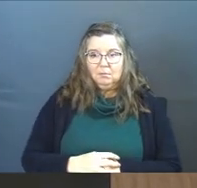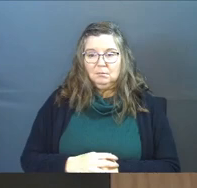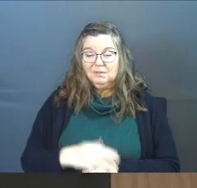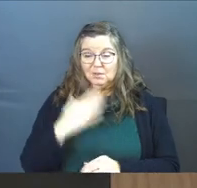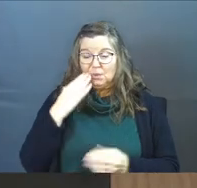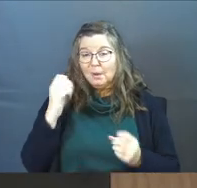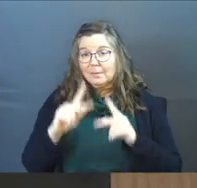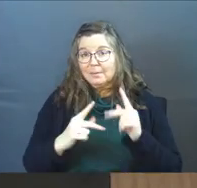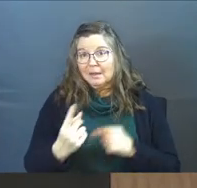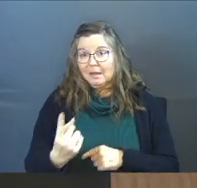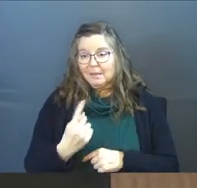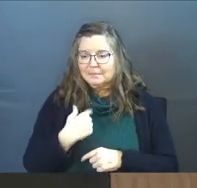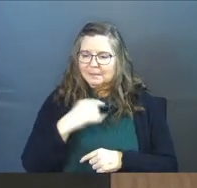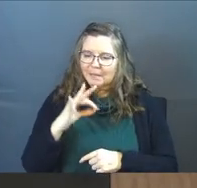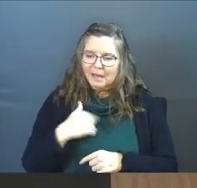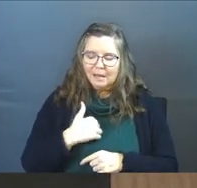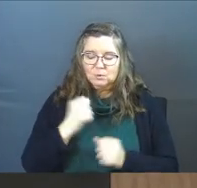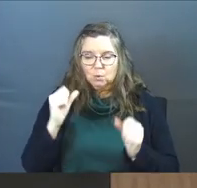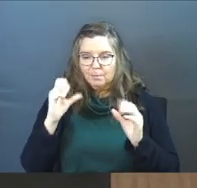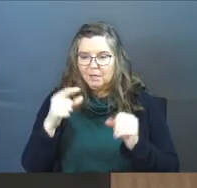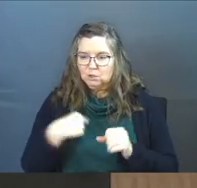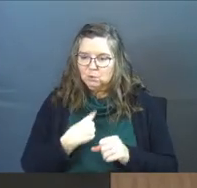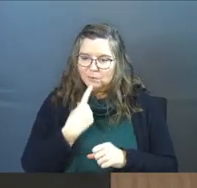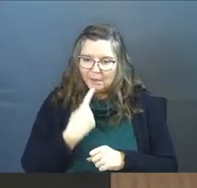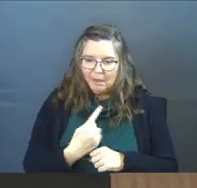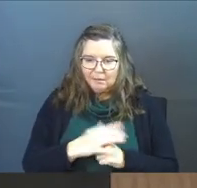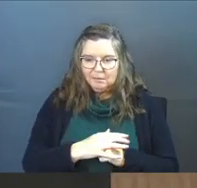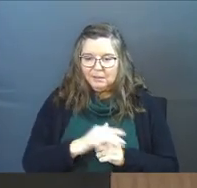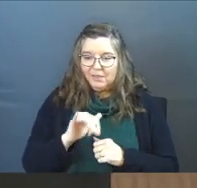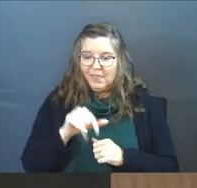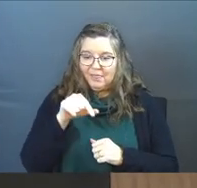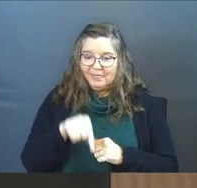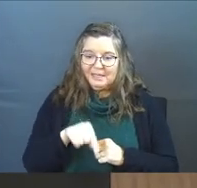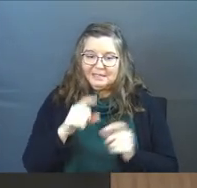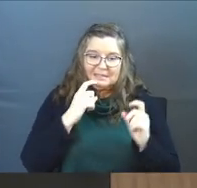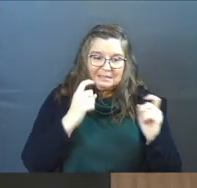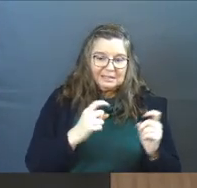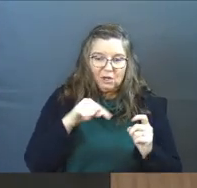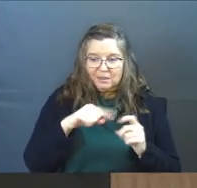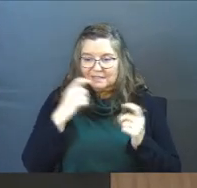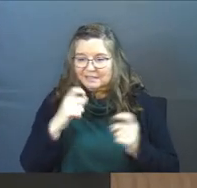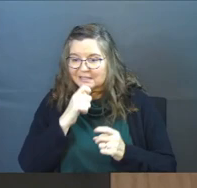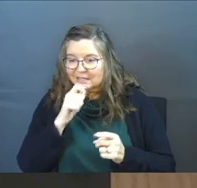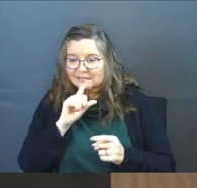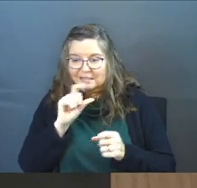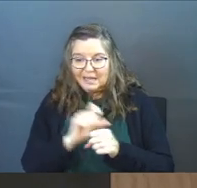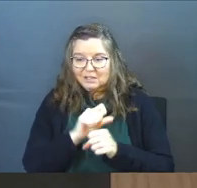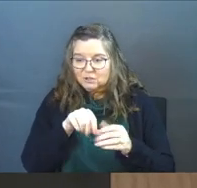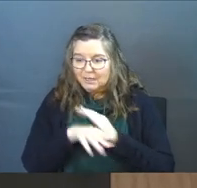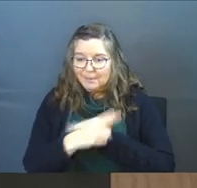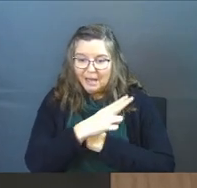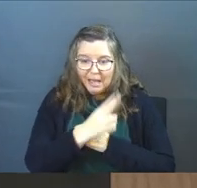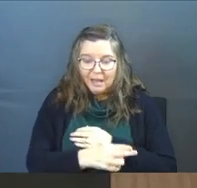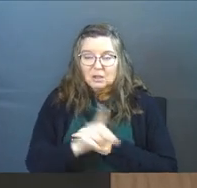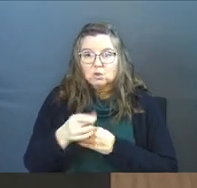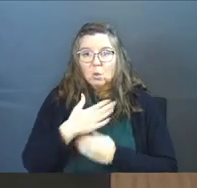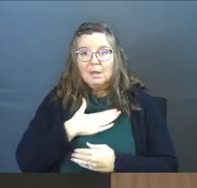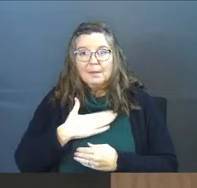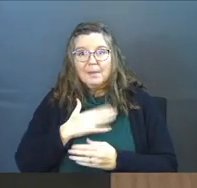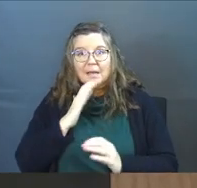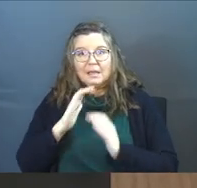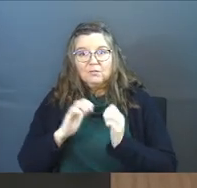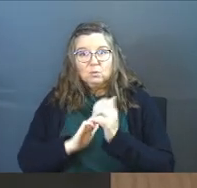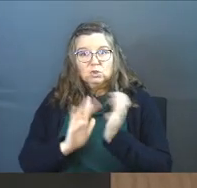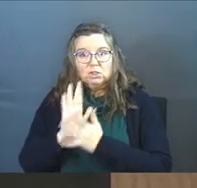You know how many people come to me and say, pastor, I'm so surprised that you said that this sin or this sin or this sin does not actually get me to hell. It's only my